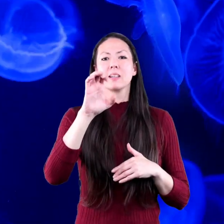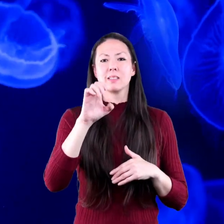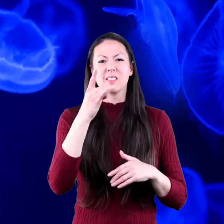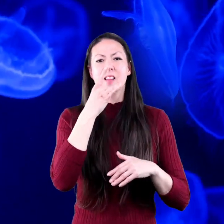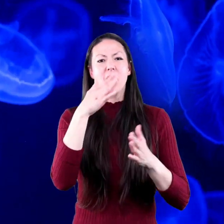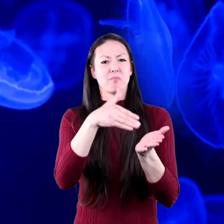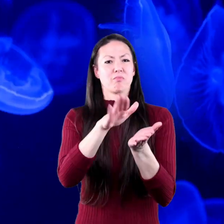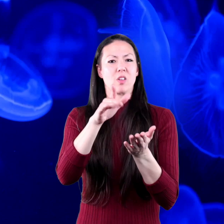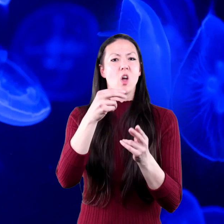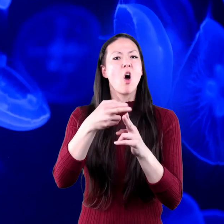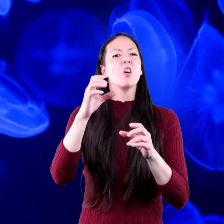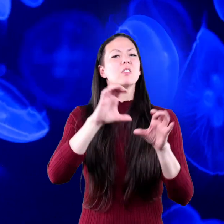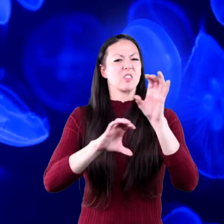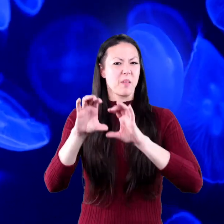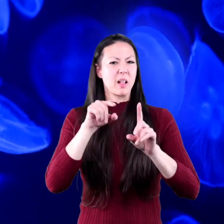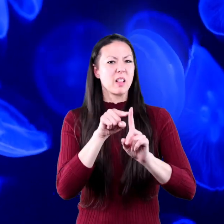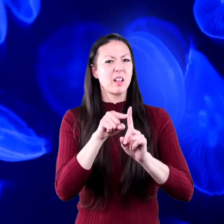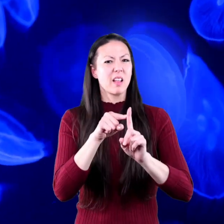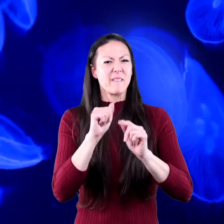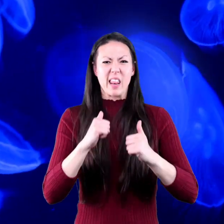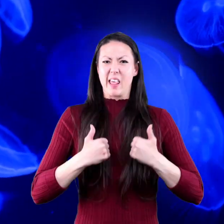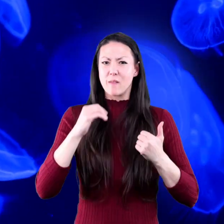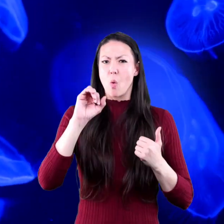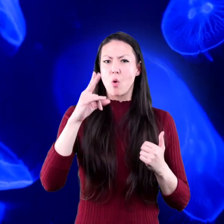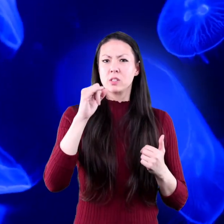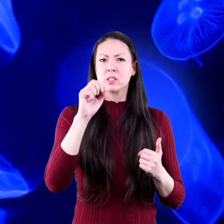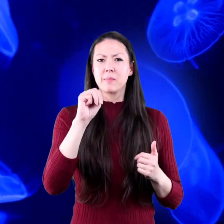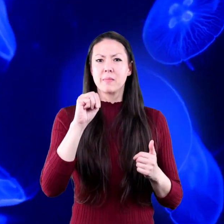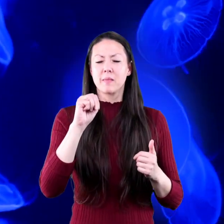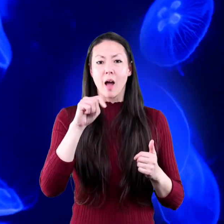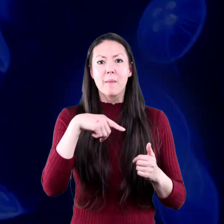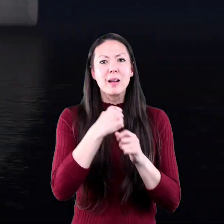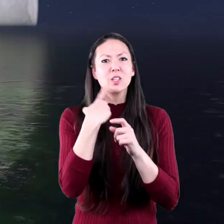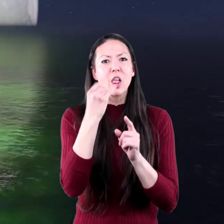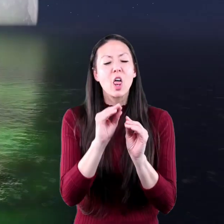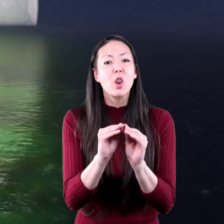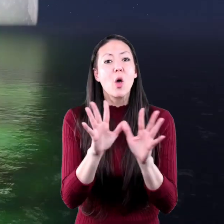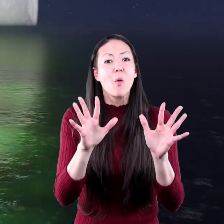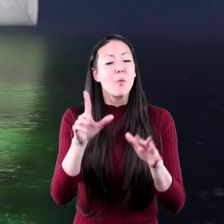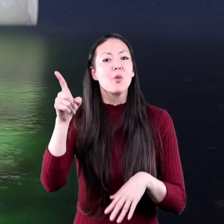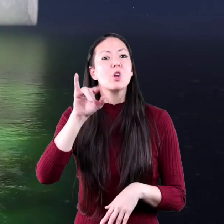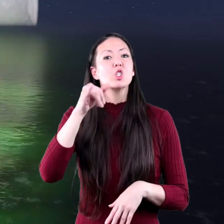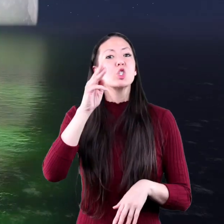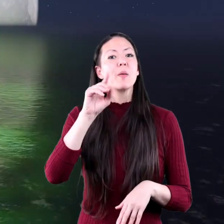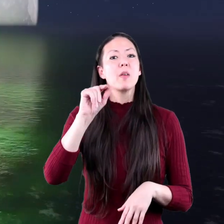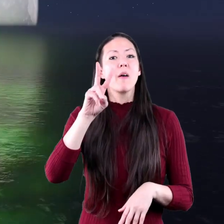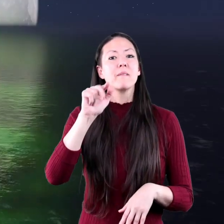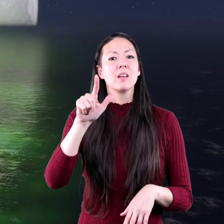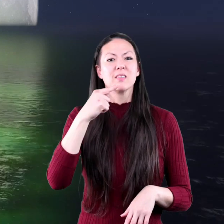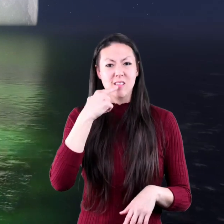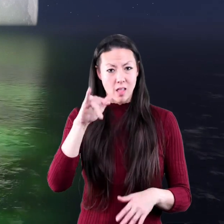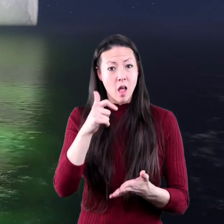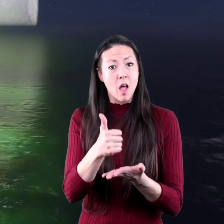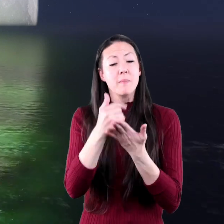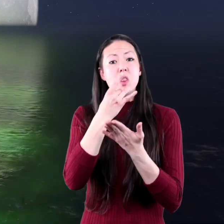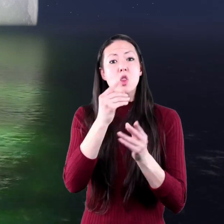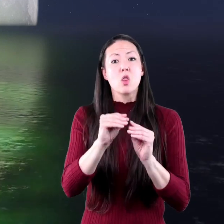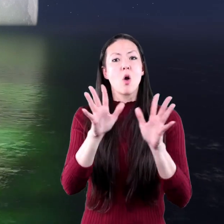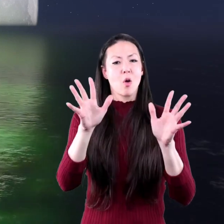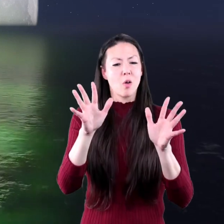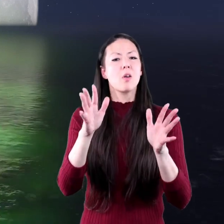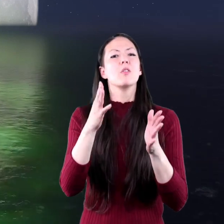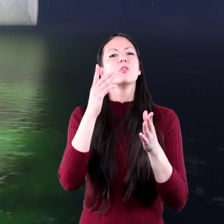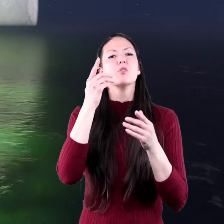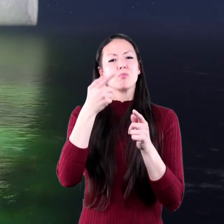causes a chemical reaction in a living organism making it glow. Jim Lavelle said the glowing lights created a